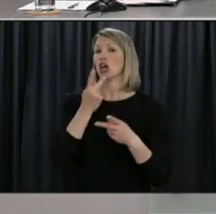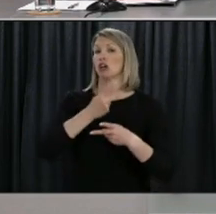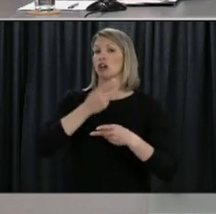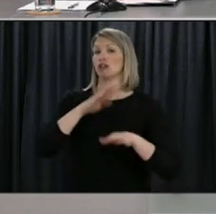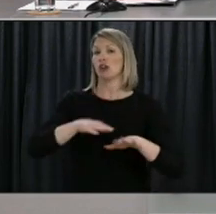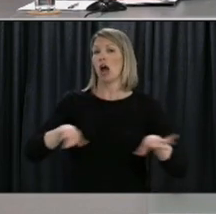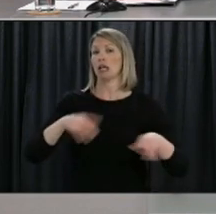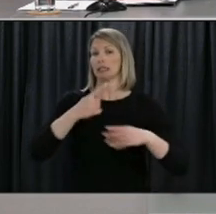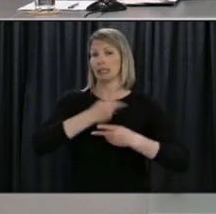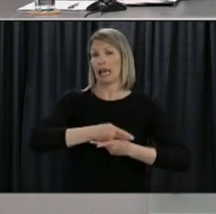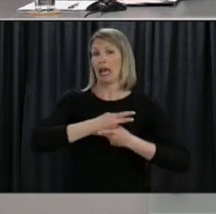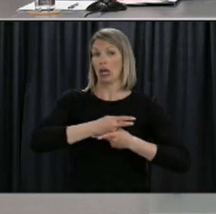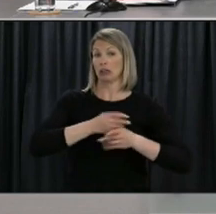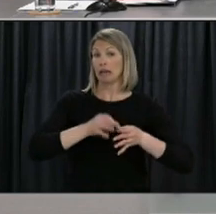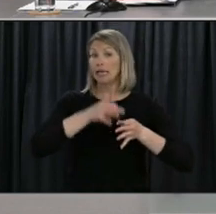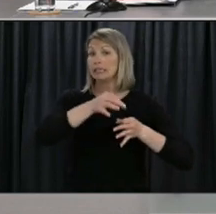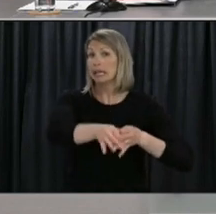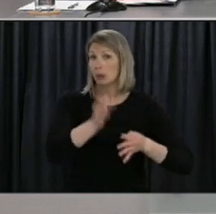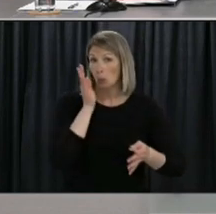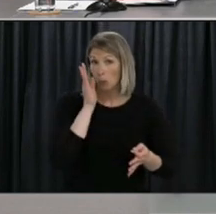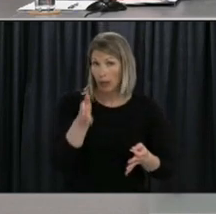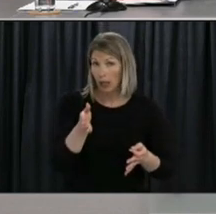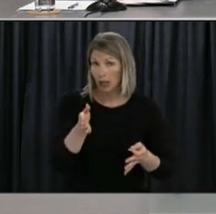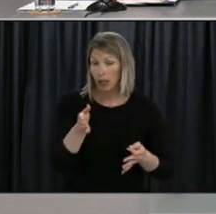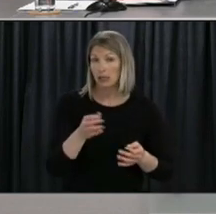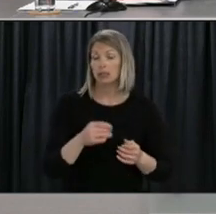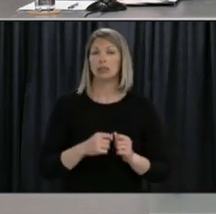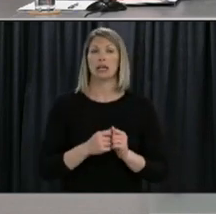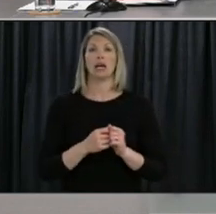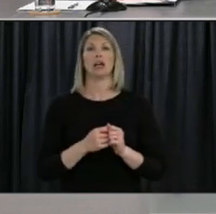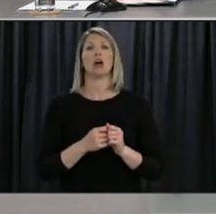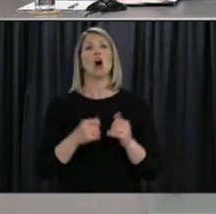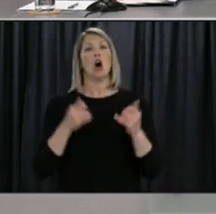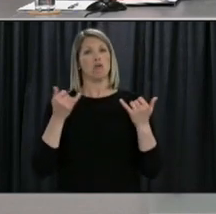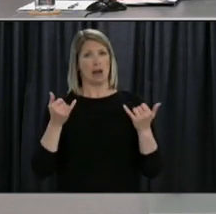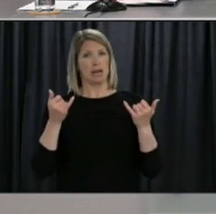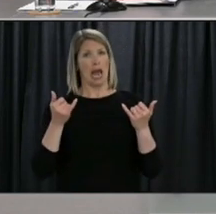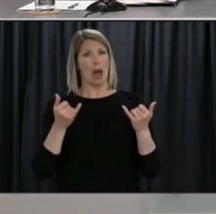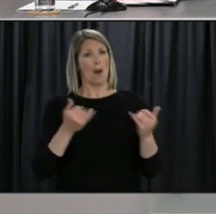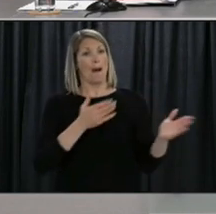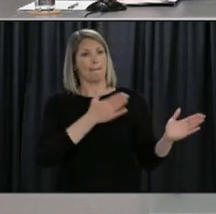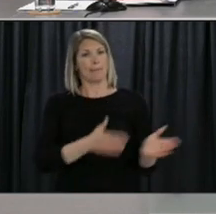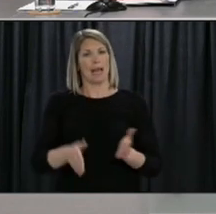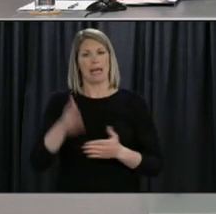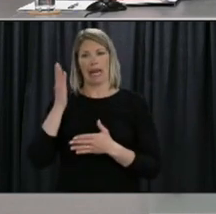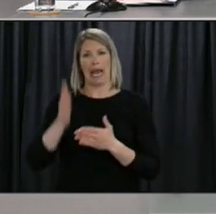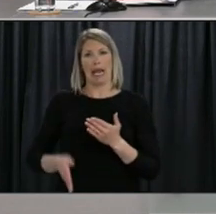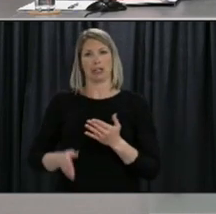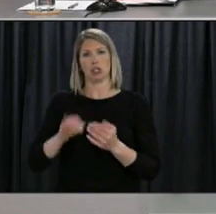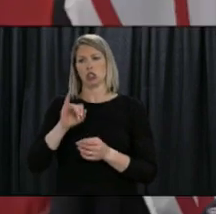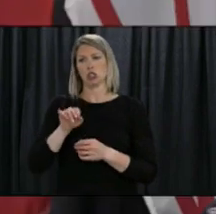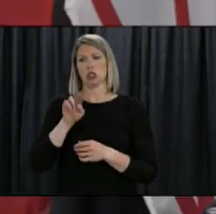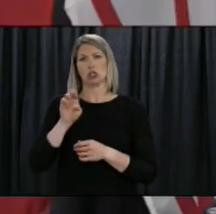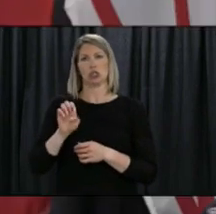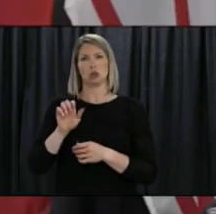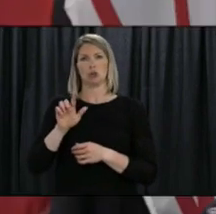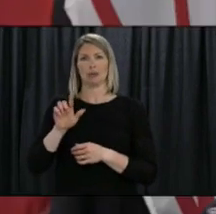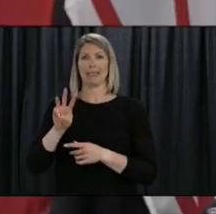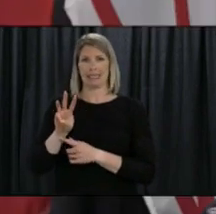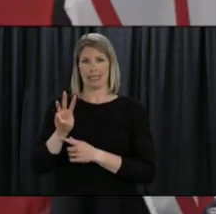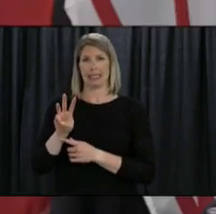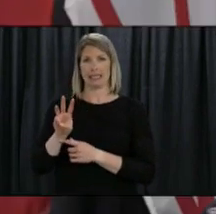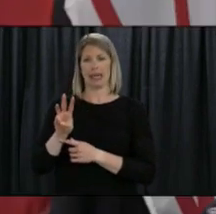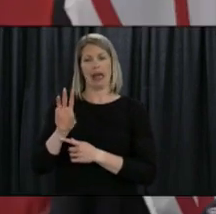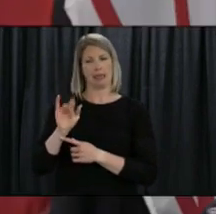so right now the plan is to end the subsidy at June the 26th so what if we think about what we've done over the